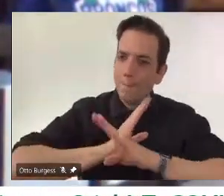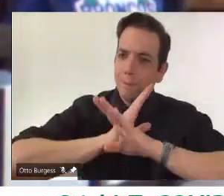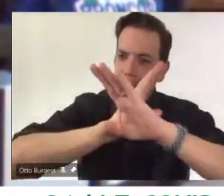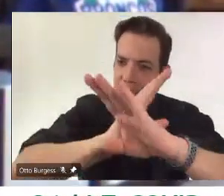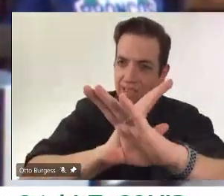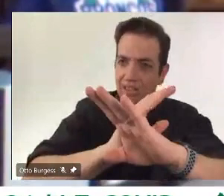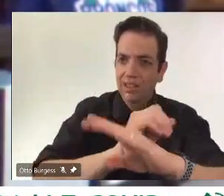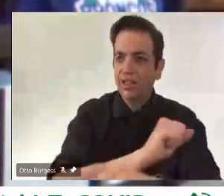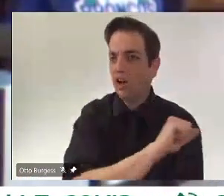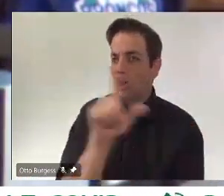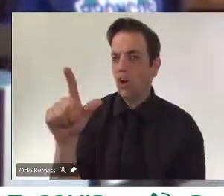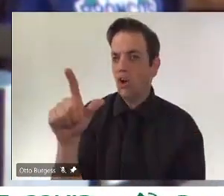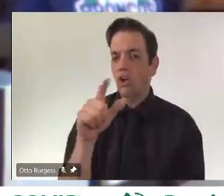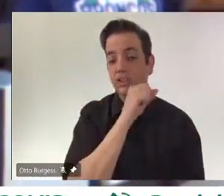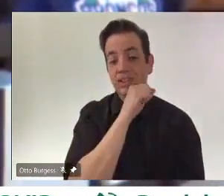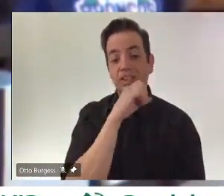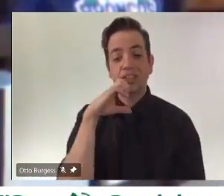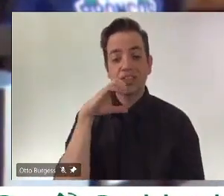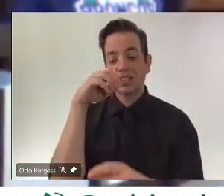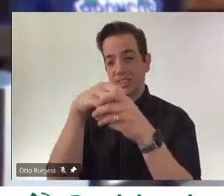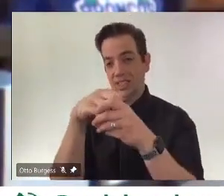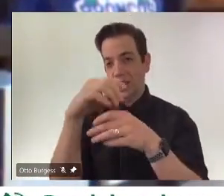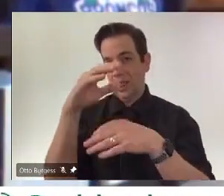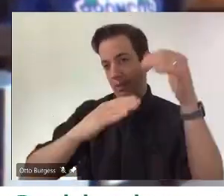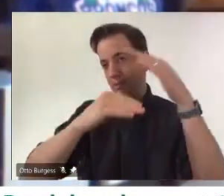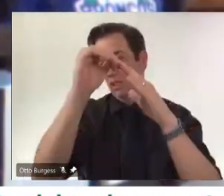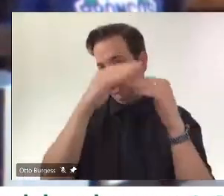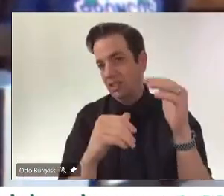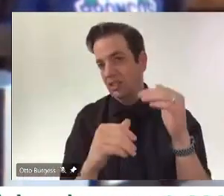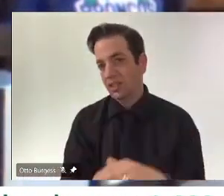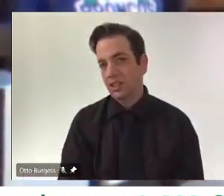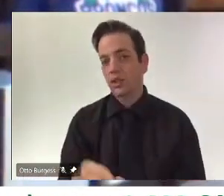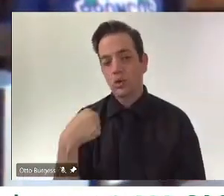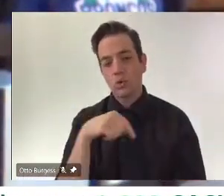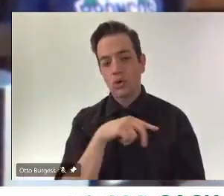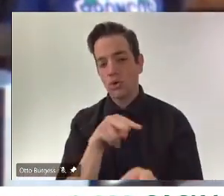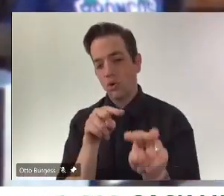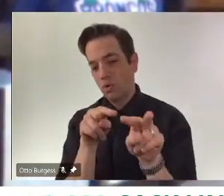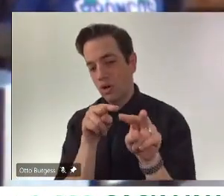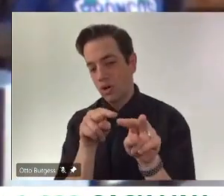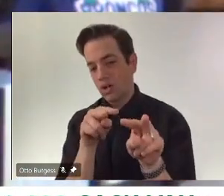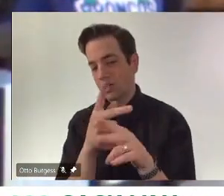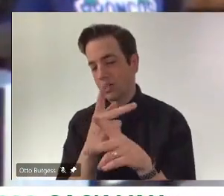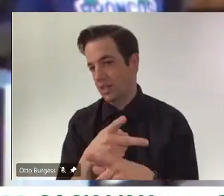So we'll watch things very closely as they as they develop. And if we need to make changes, then then we will.